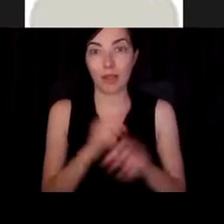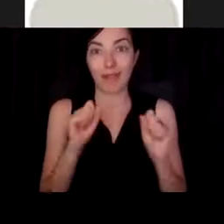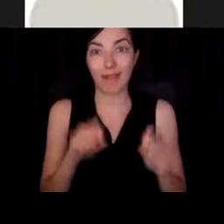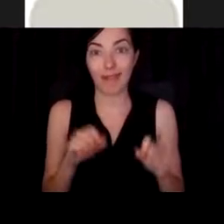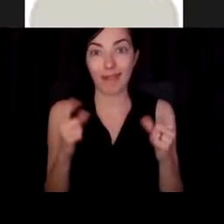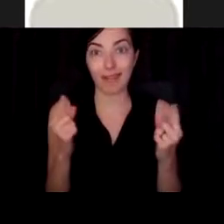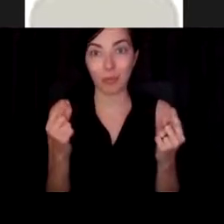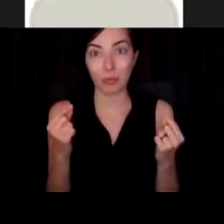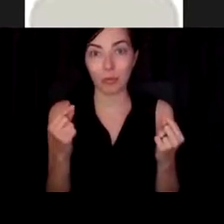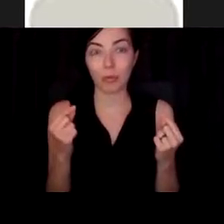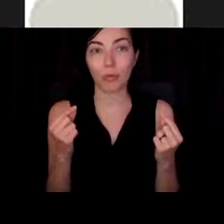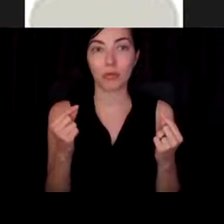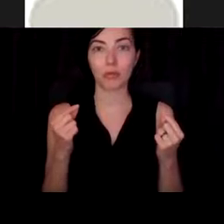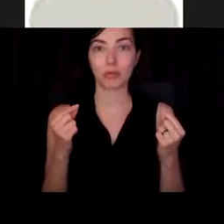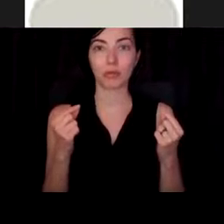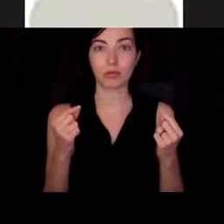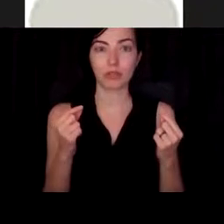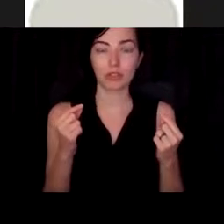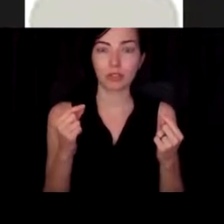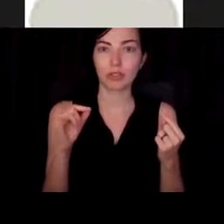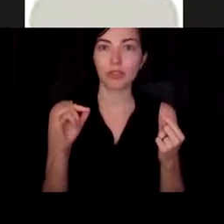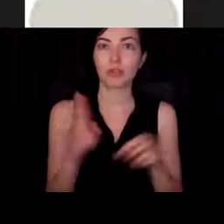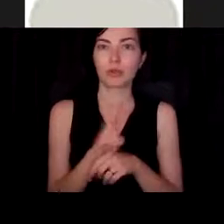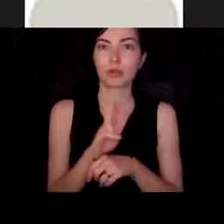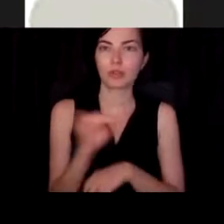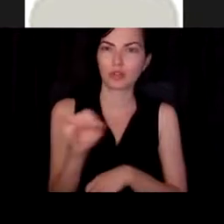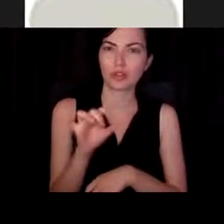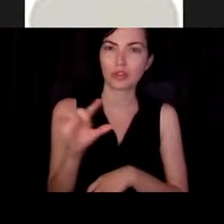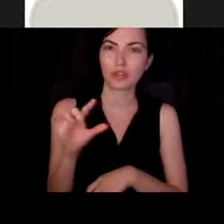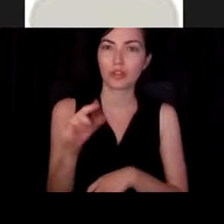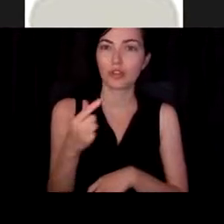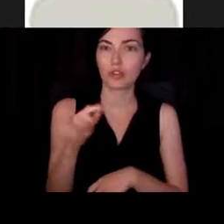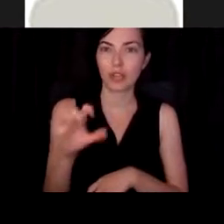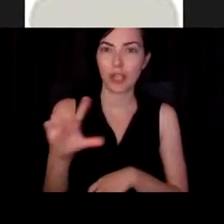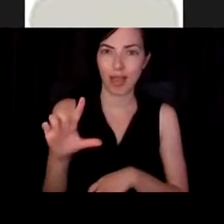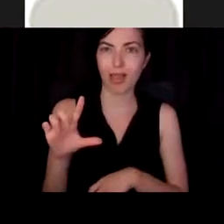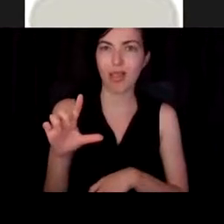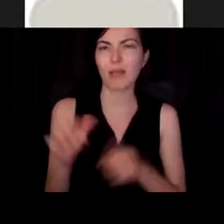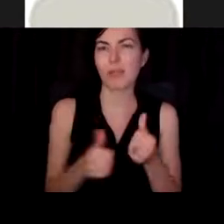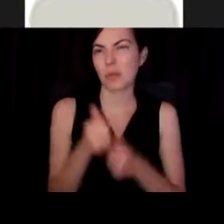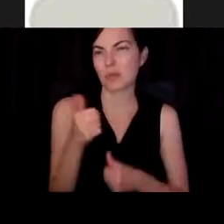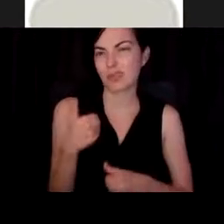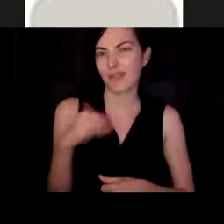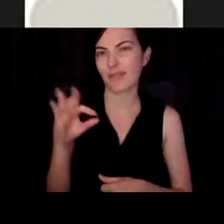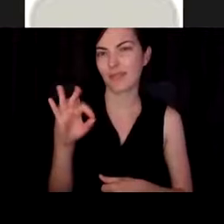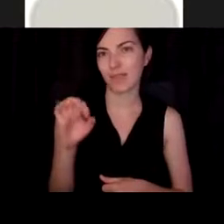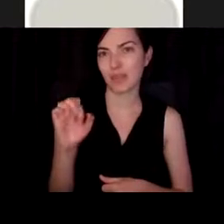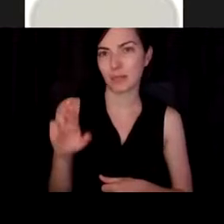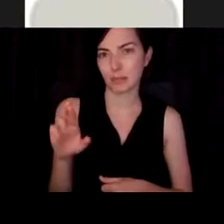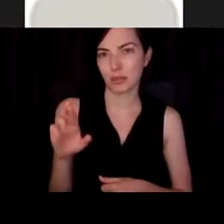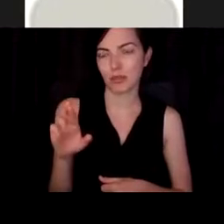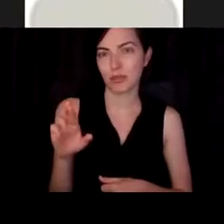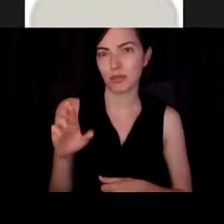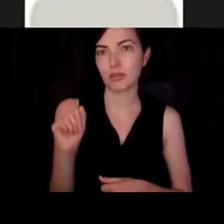a gel that's mostly fibrin. So fibrin is what forms blood clots, but then we, we decorate